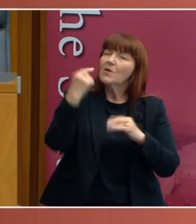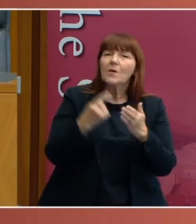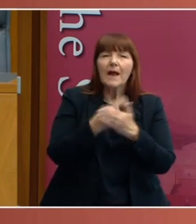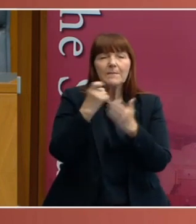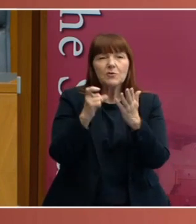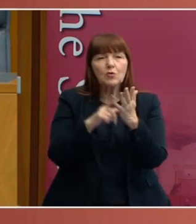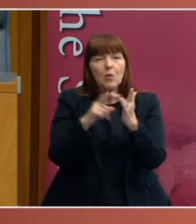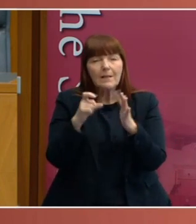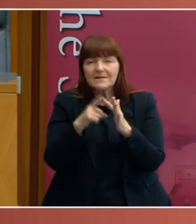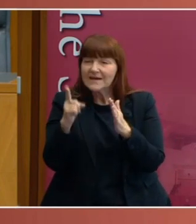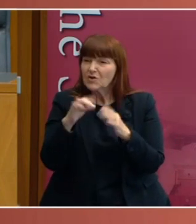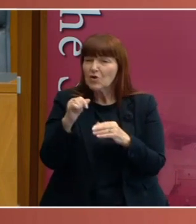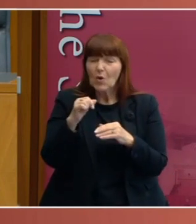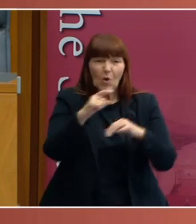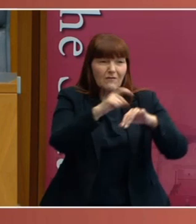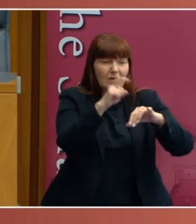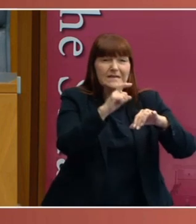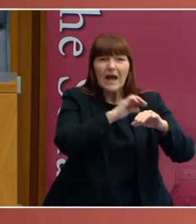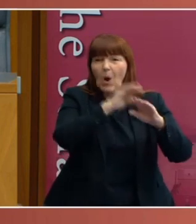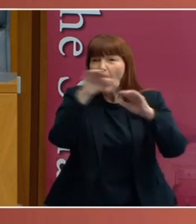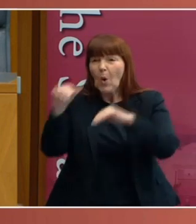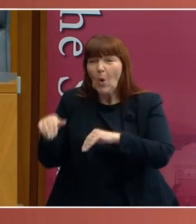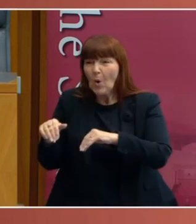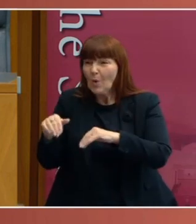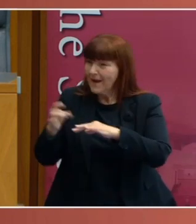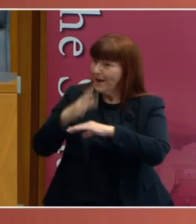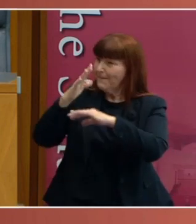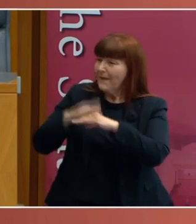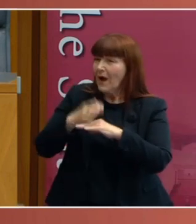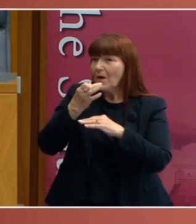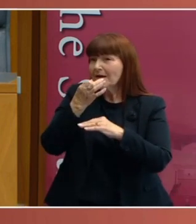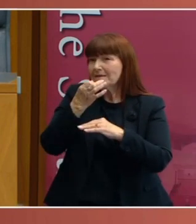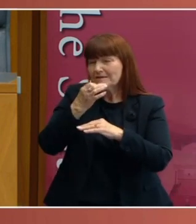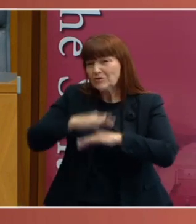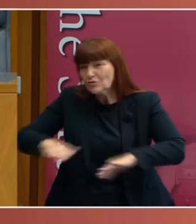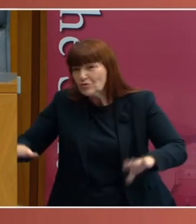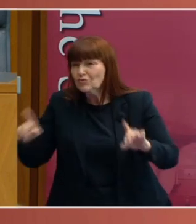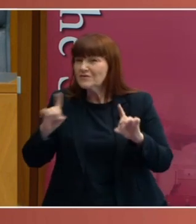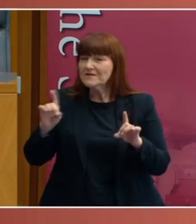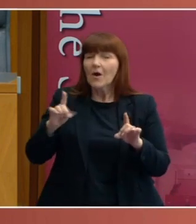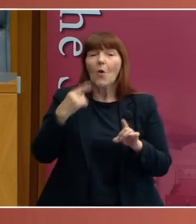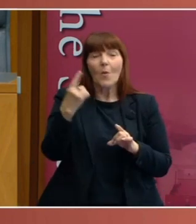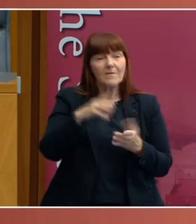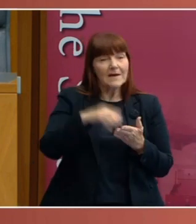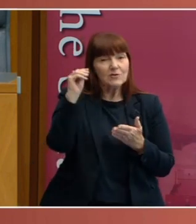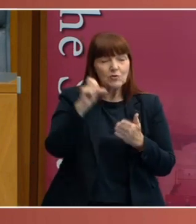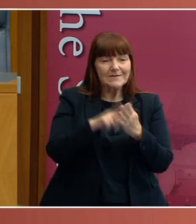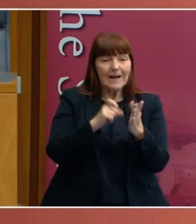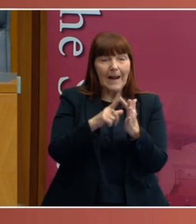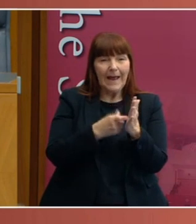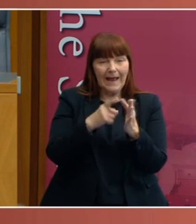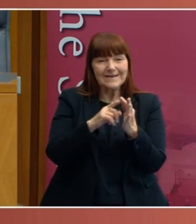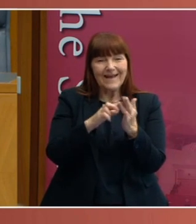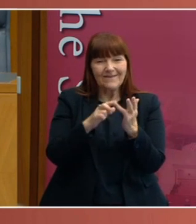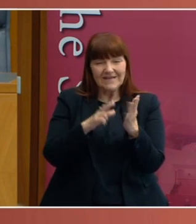Did her man come home? Did she get married, have a happy life? I don't know. So, one of my students, Claire Davidson, decided to do a bit